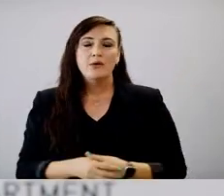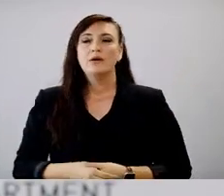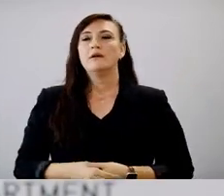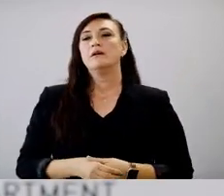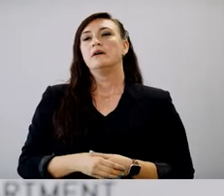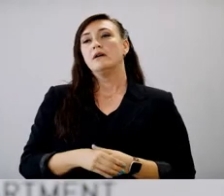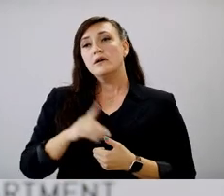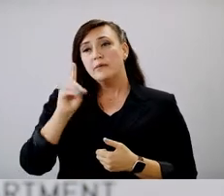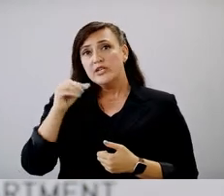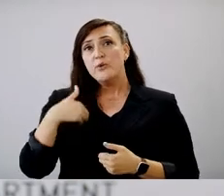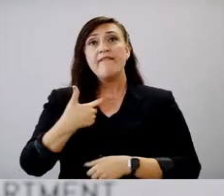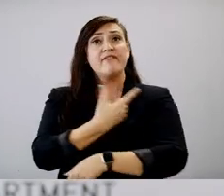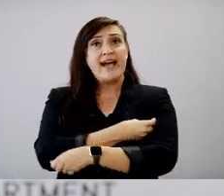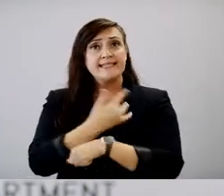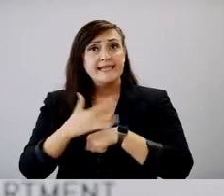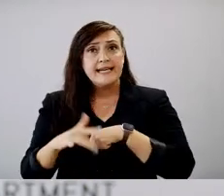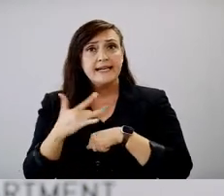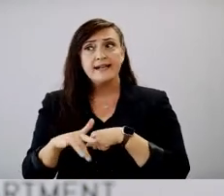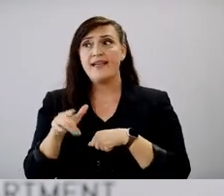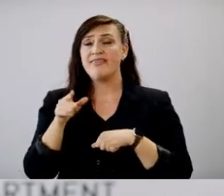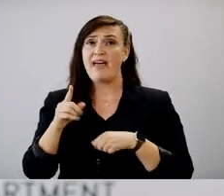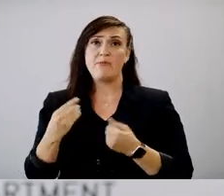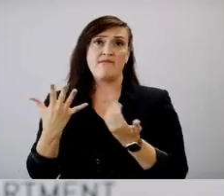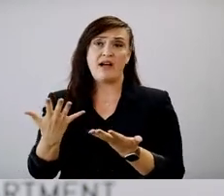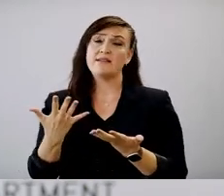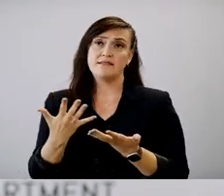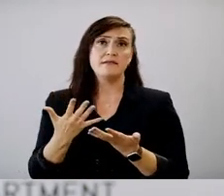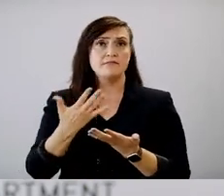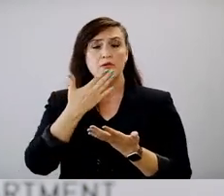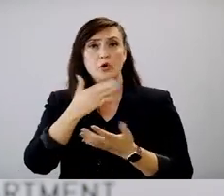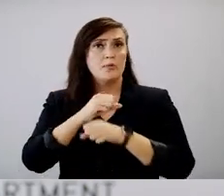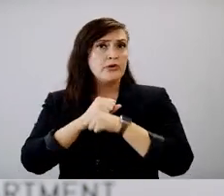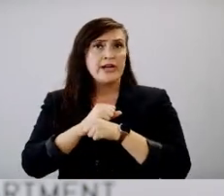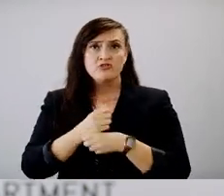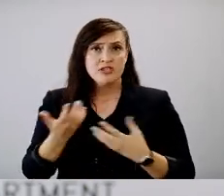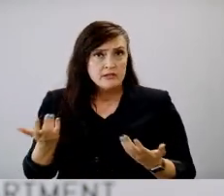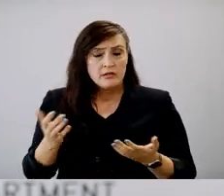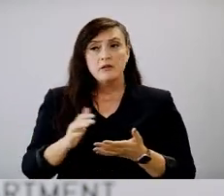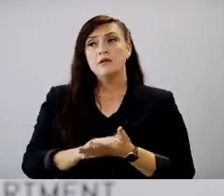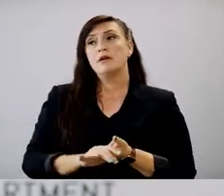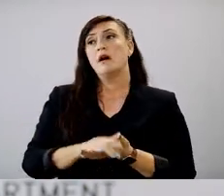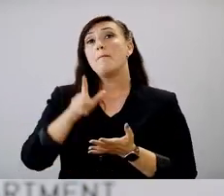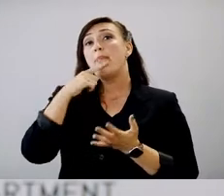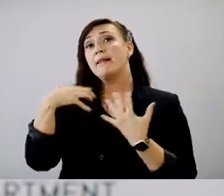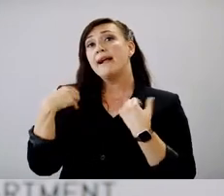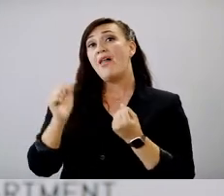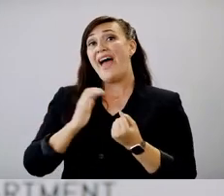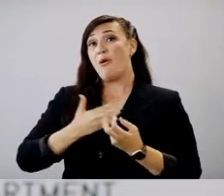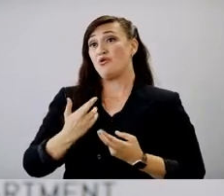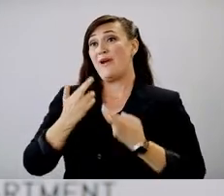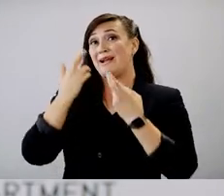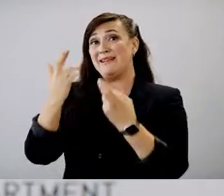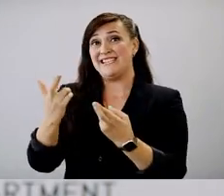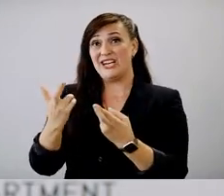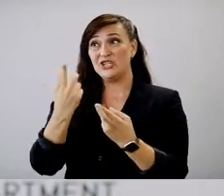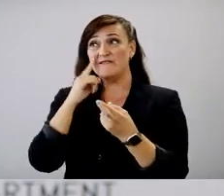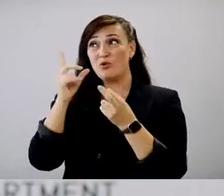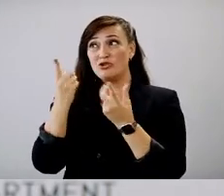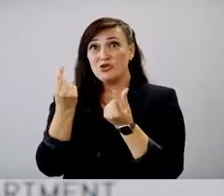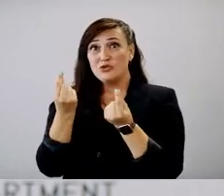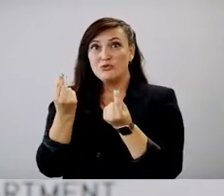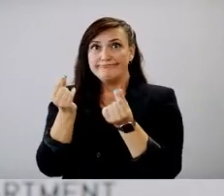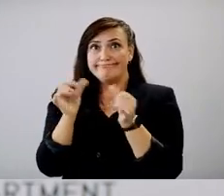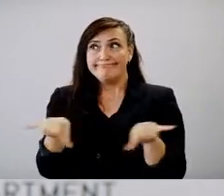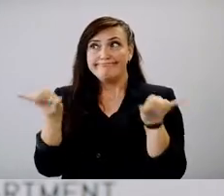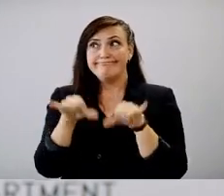you know, we do have the vaccine that's going to provide a level of protection. Our public health recommendations have not changed. So if